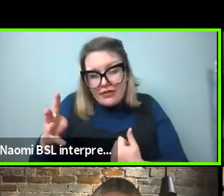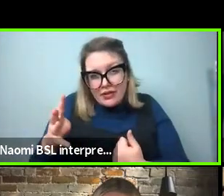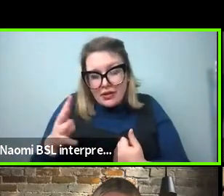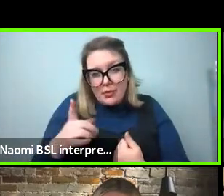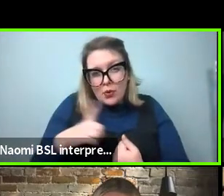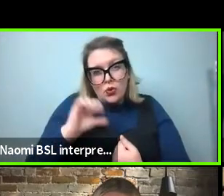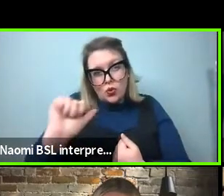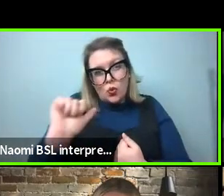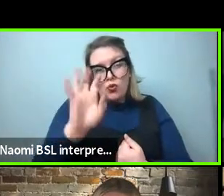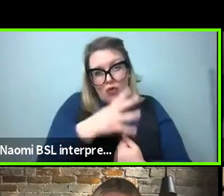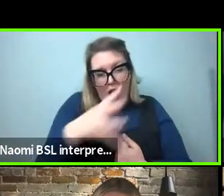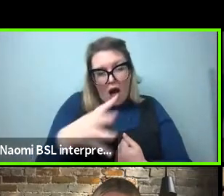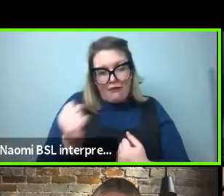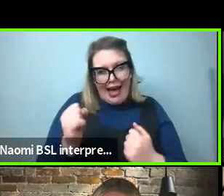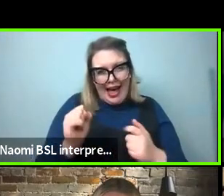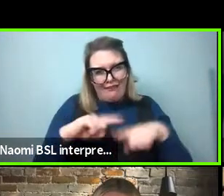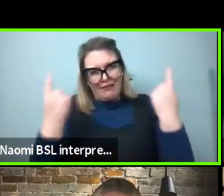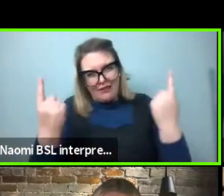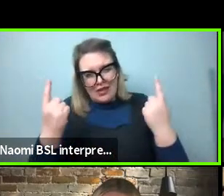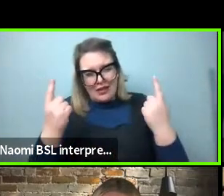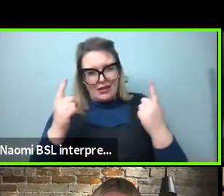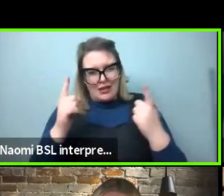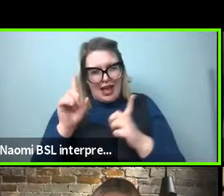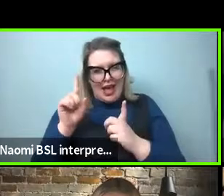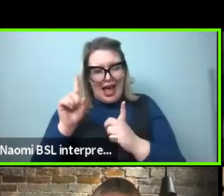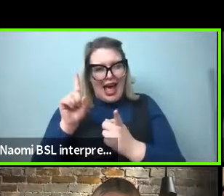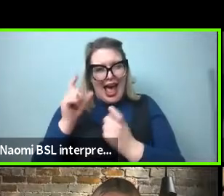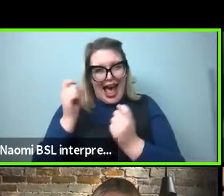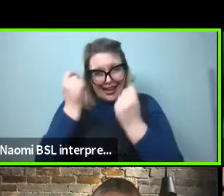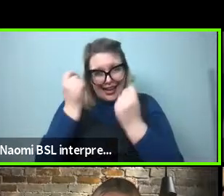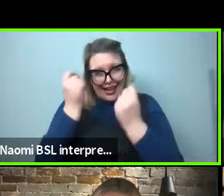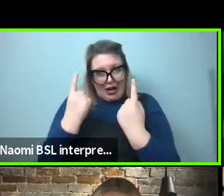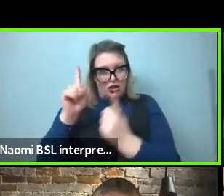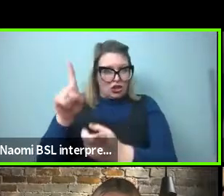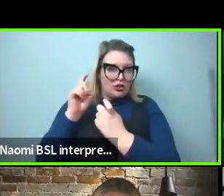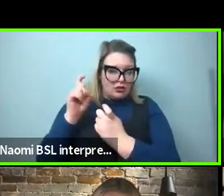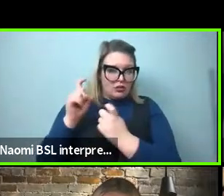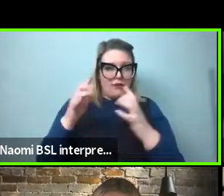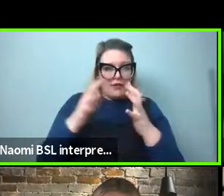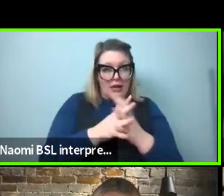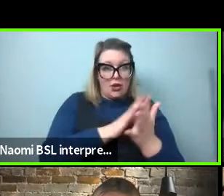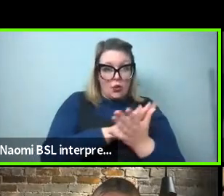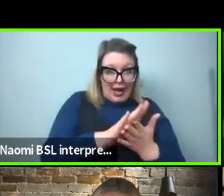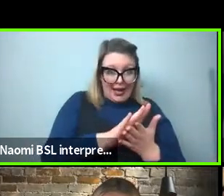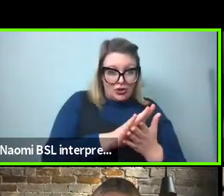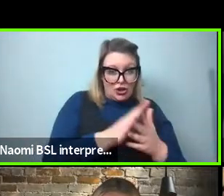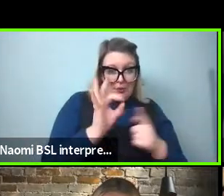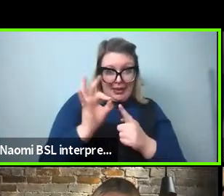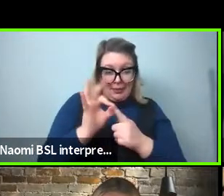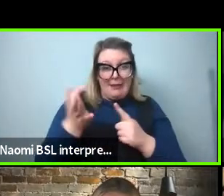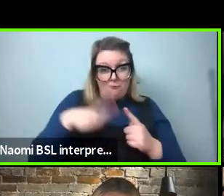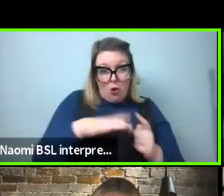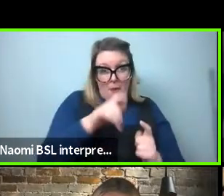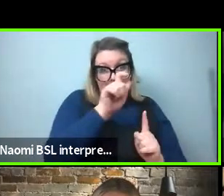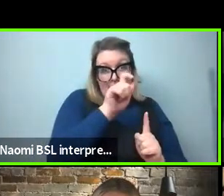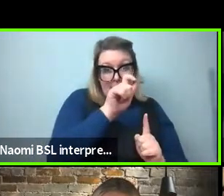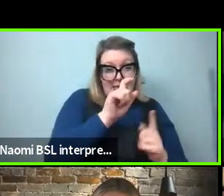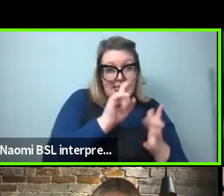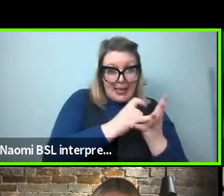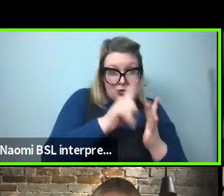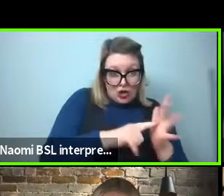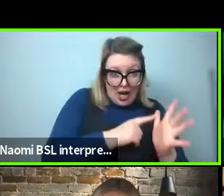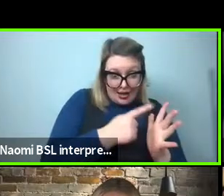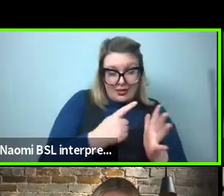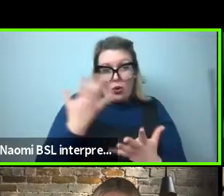difference between the extraction of the, of the WH PP from a subject versus from an